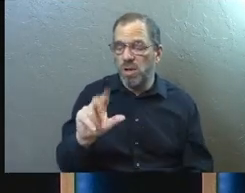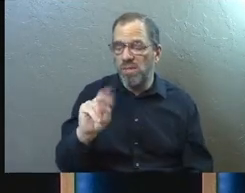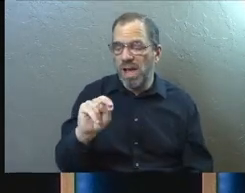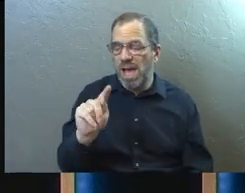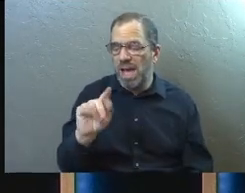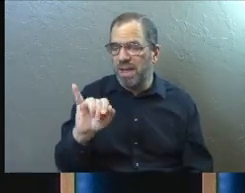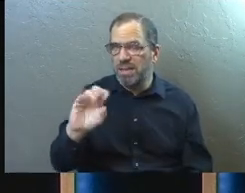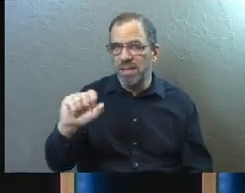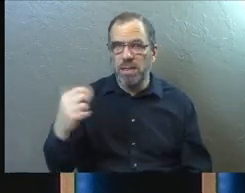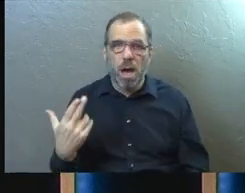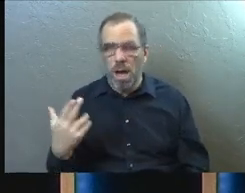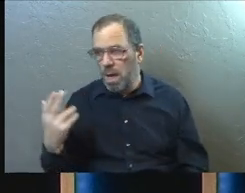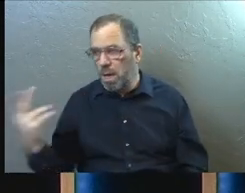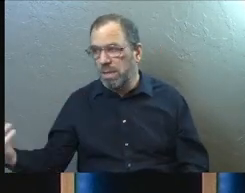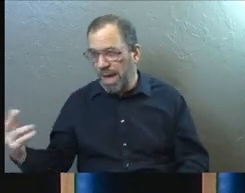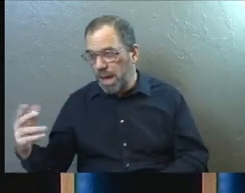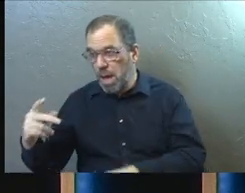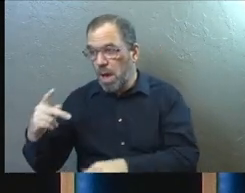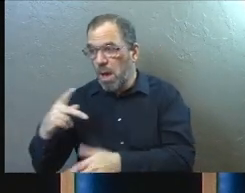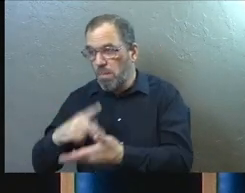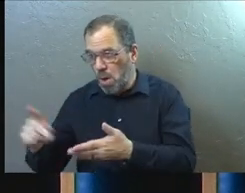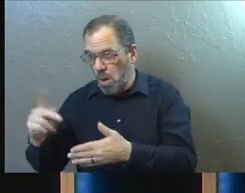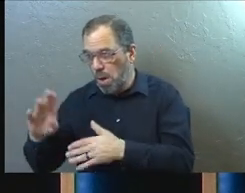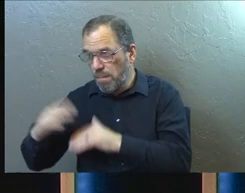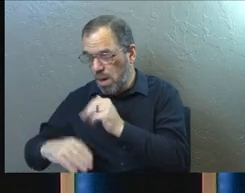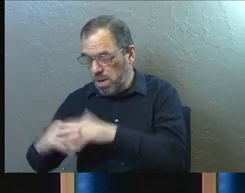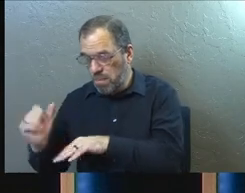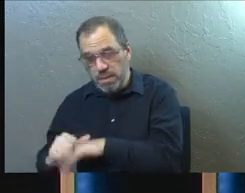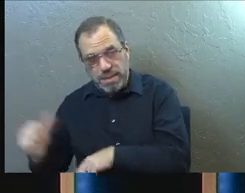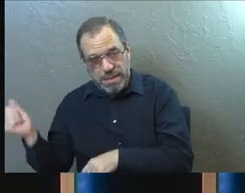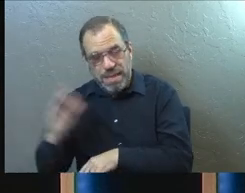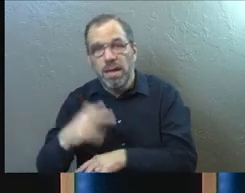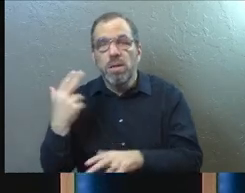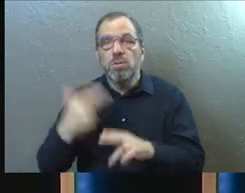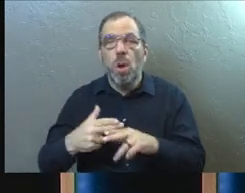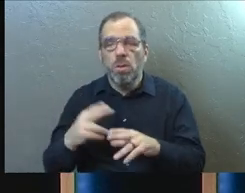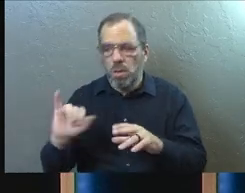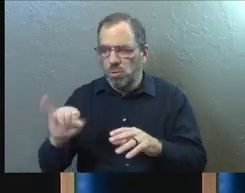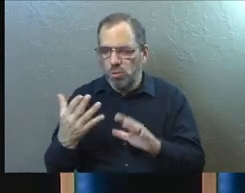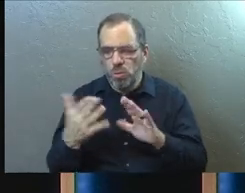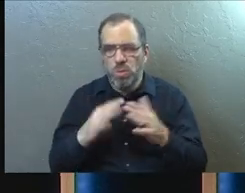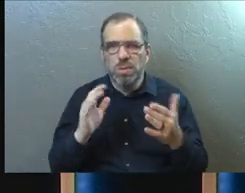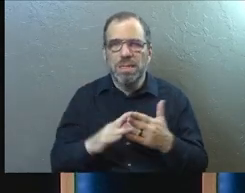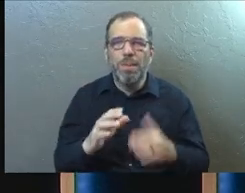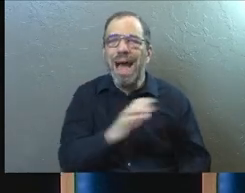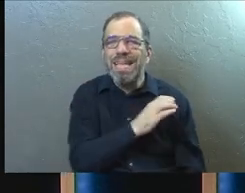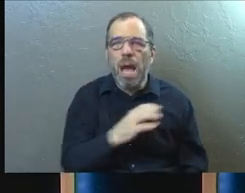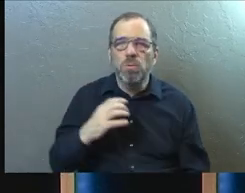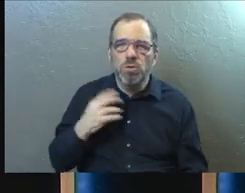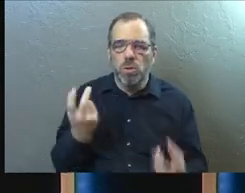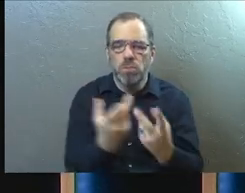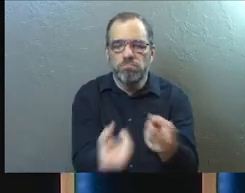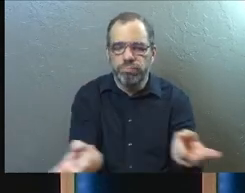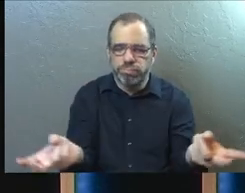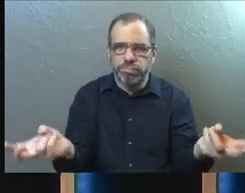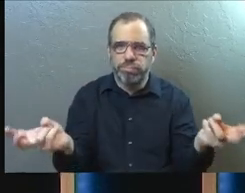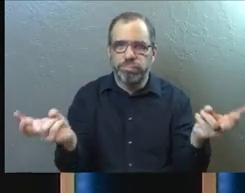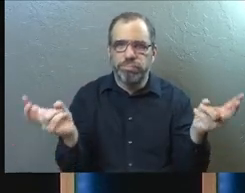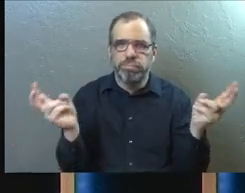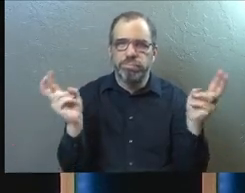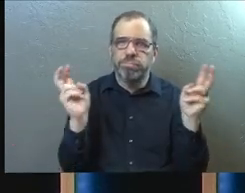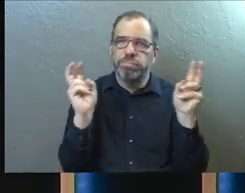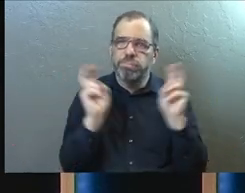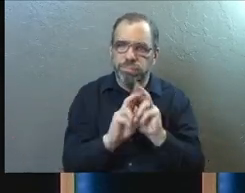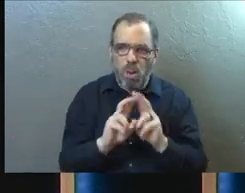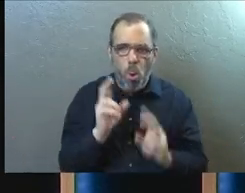Paul and Barnabas to Jerusalem and they have this massive meeting that's called the Jerusalem Council. And it's a huge deal in the history of